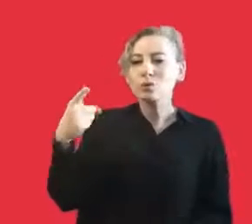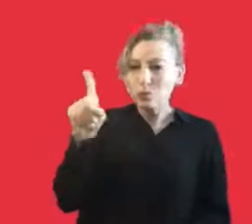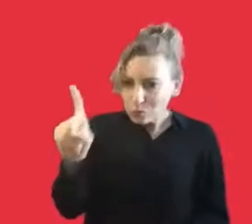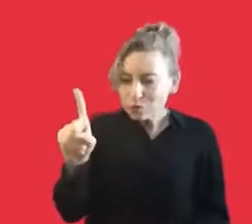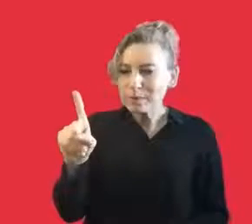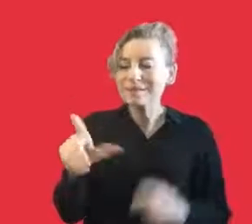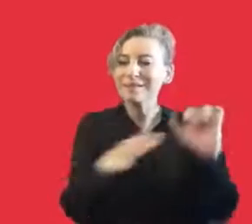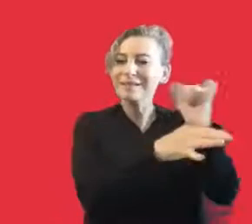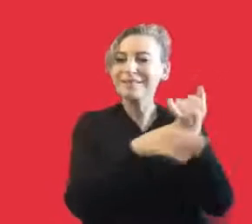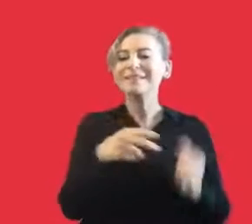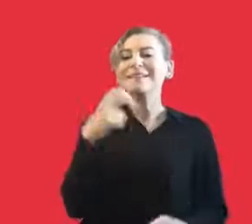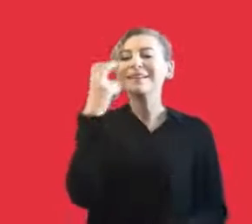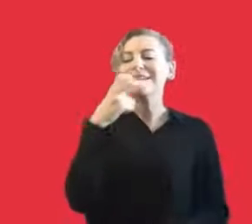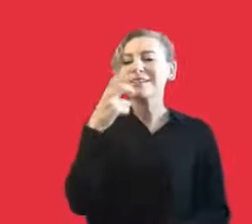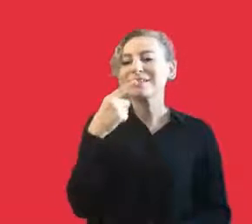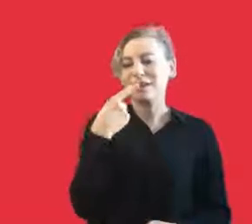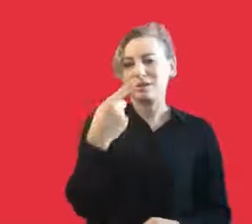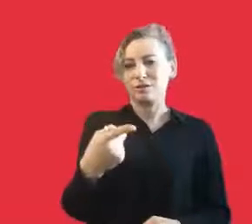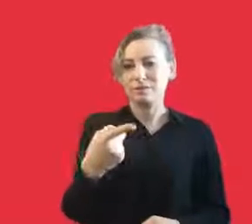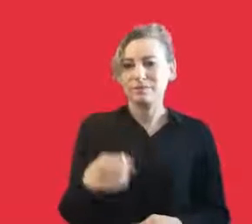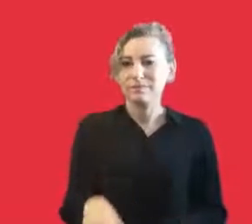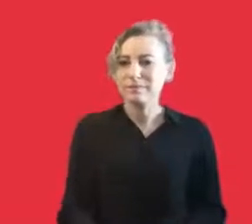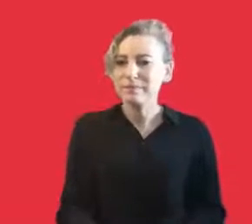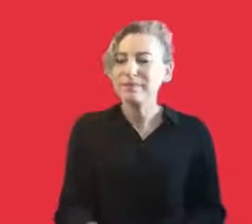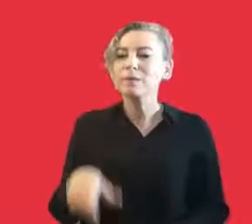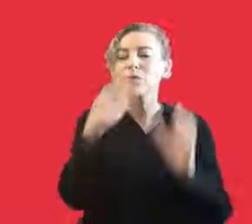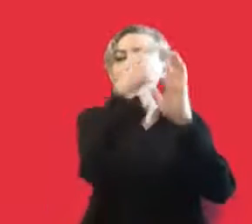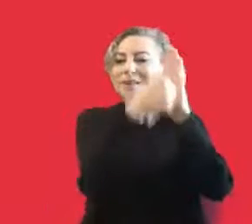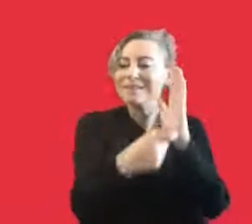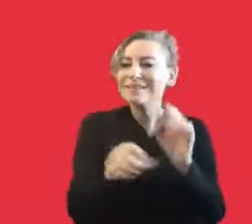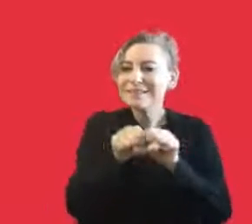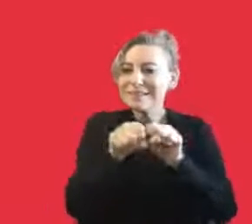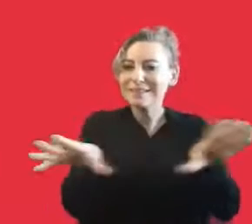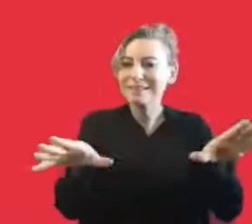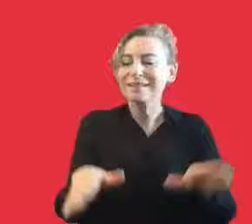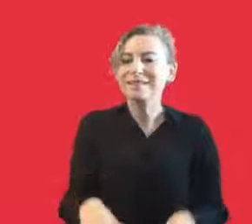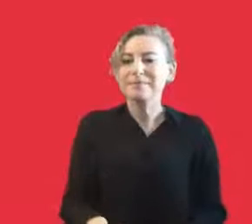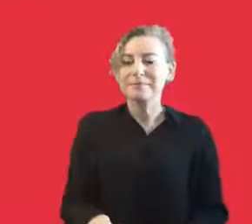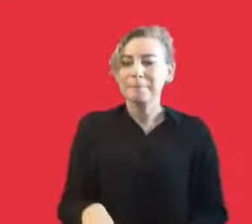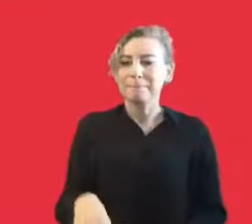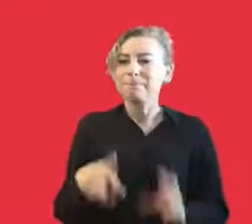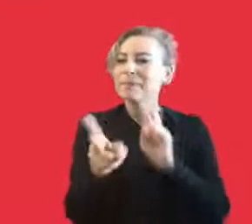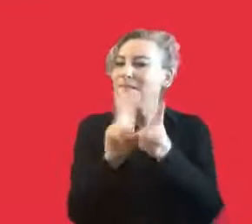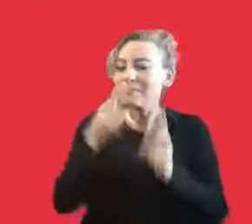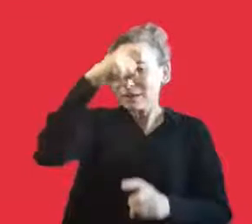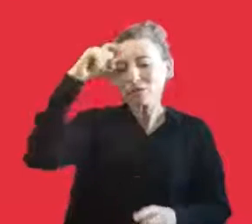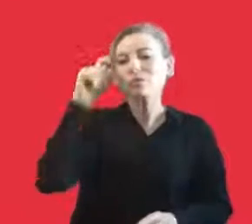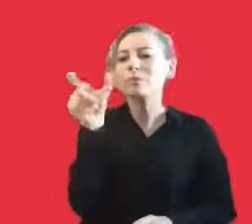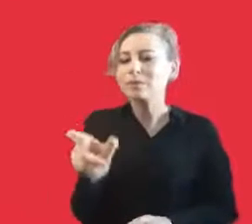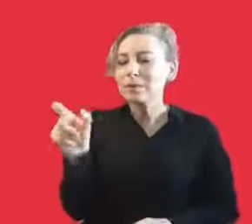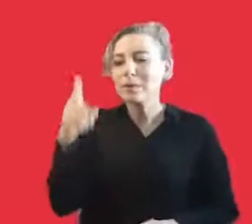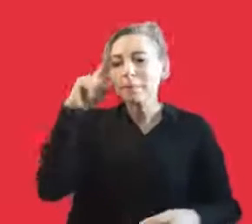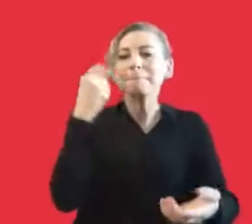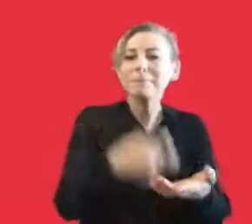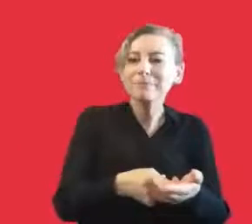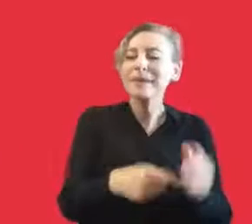101 artists and they're reading poets and they've published this in the website. And so